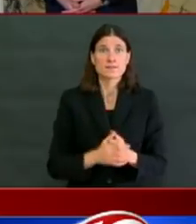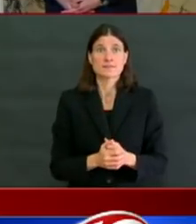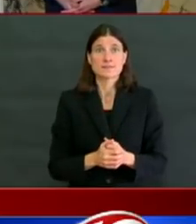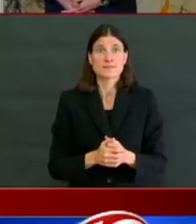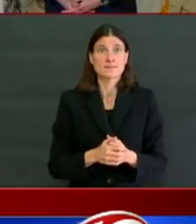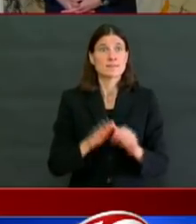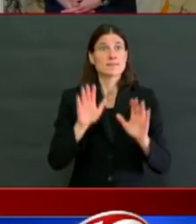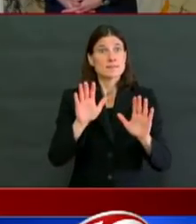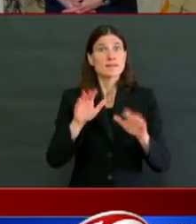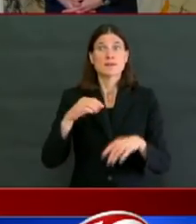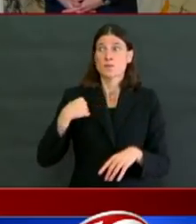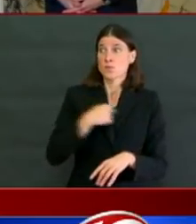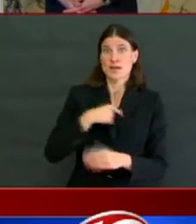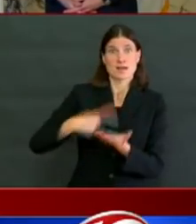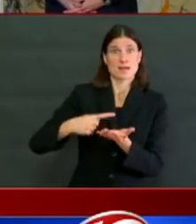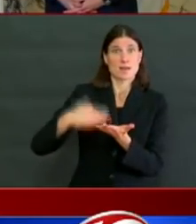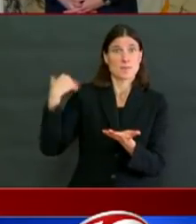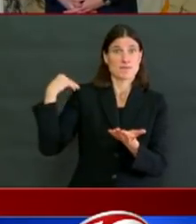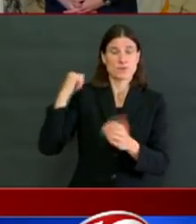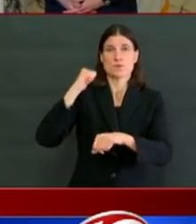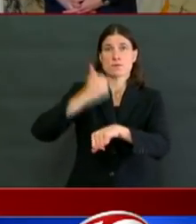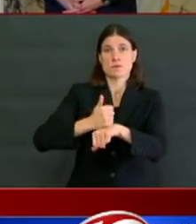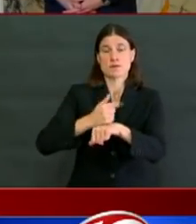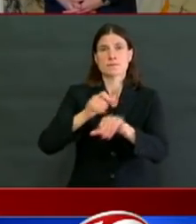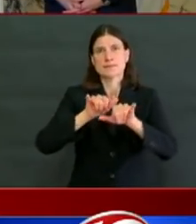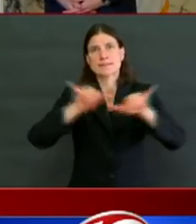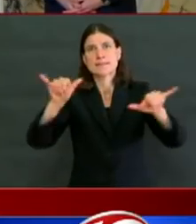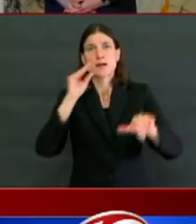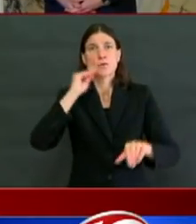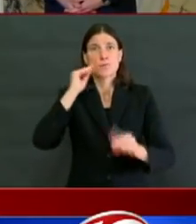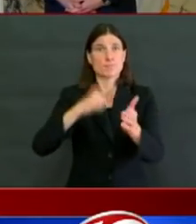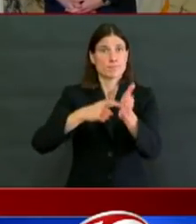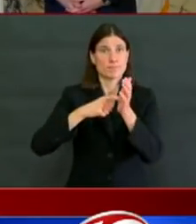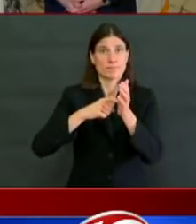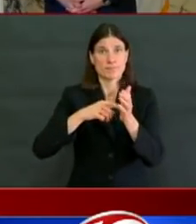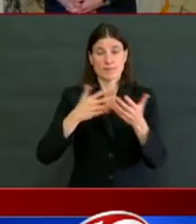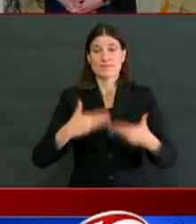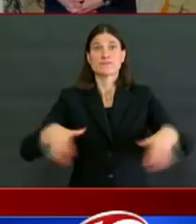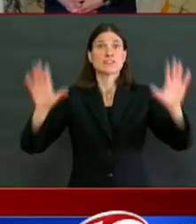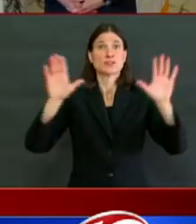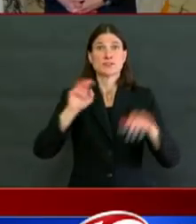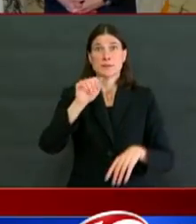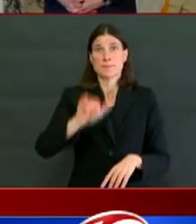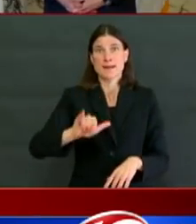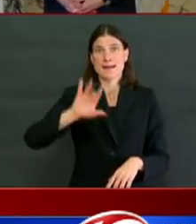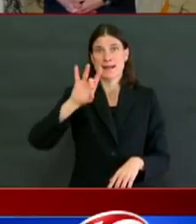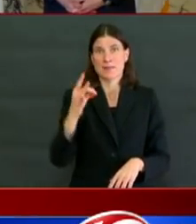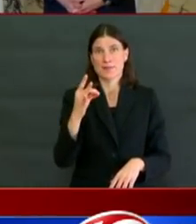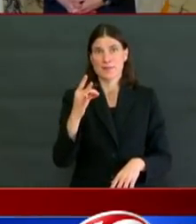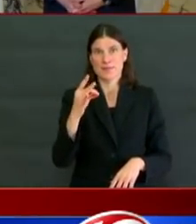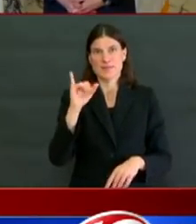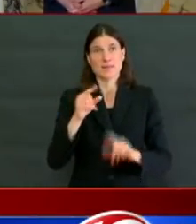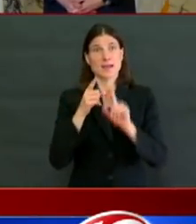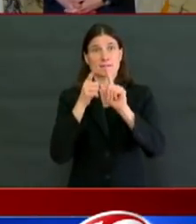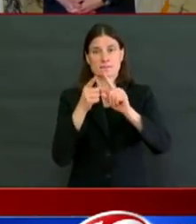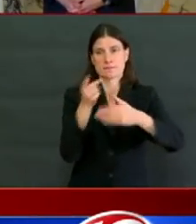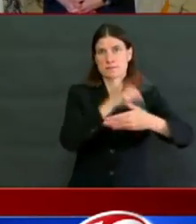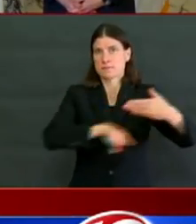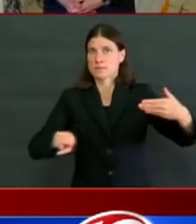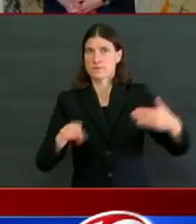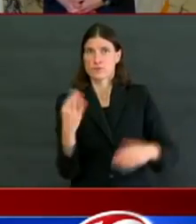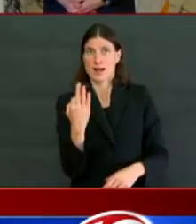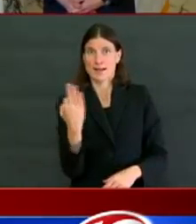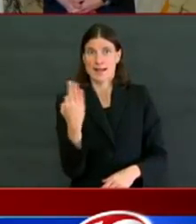now in the state of Rhode Island. That is set to expire on May 8th, and